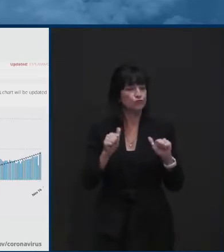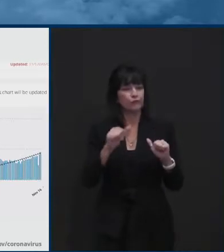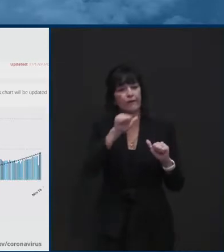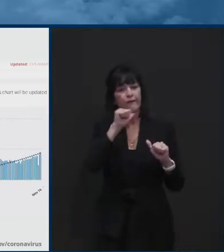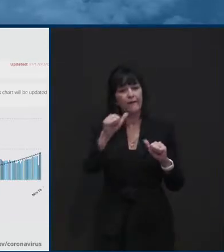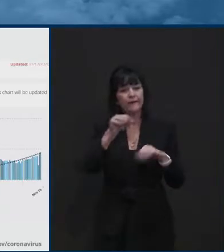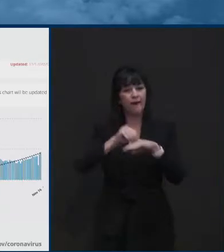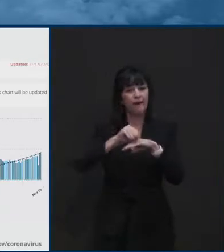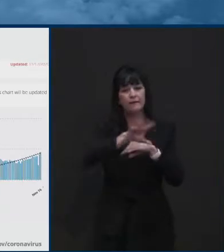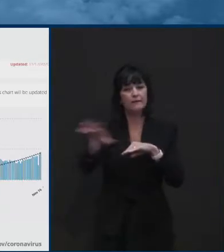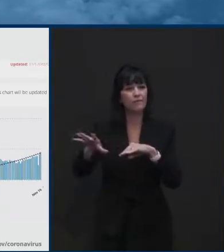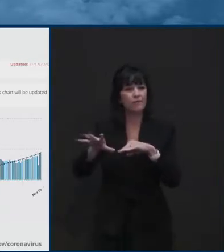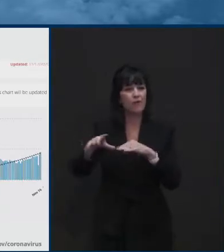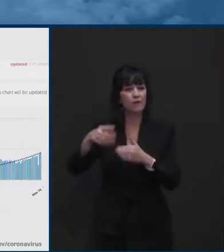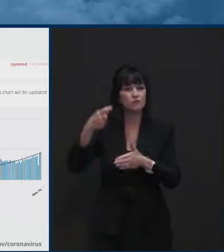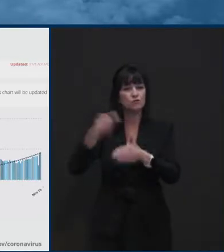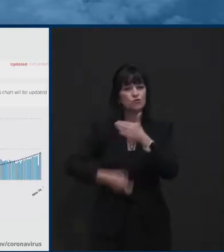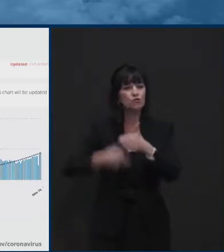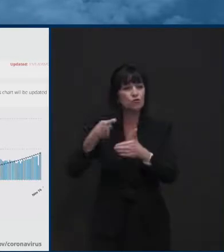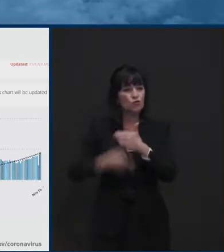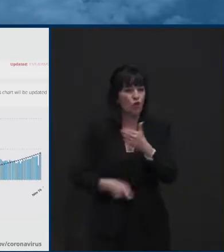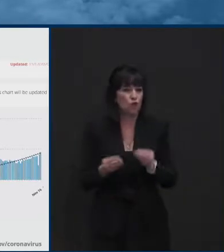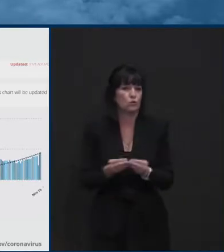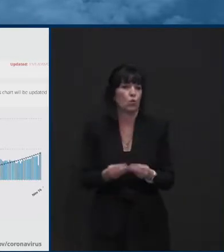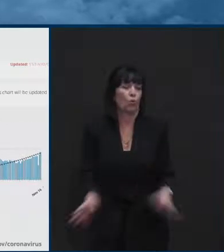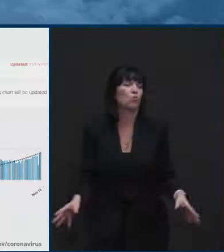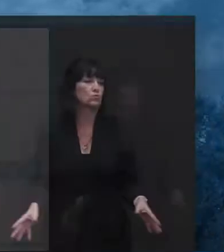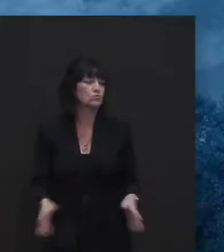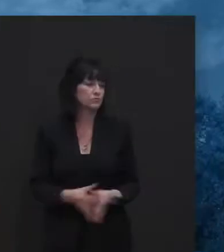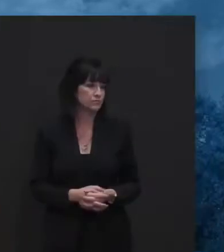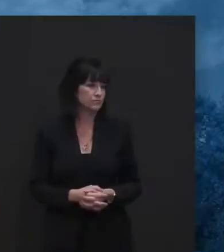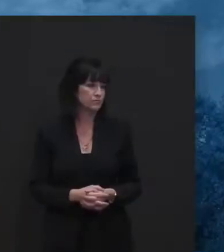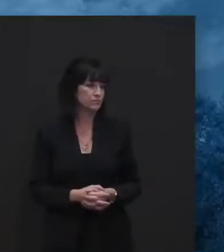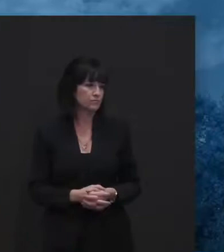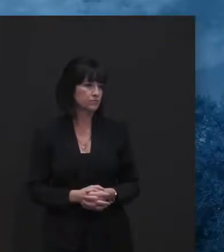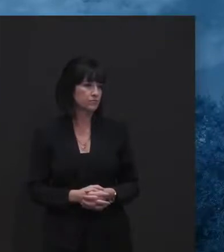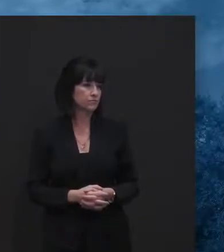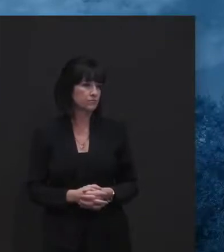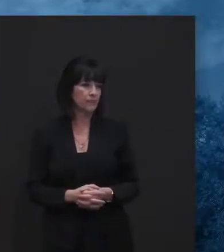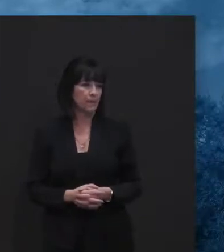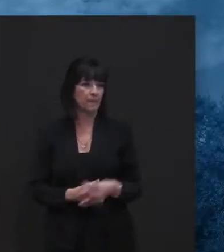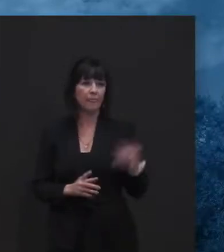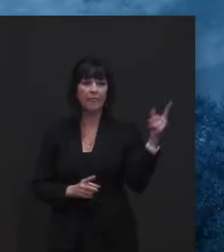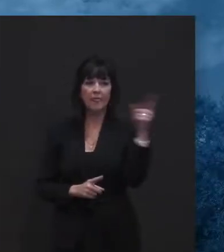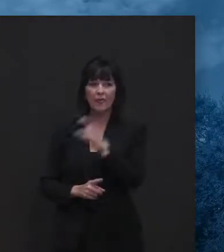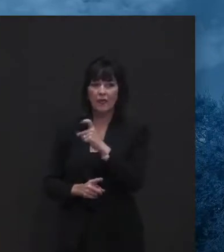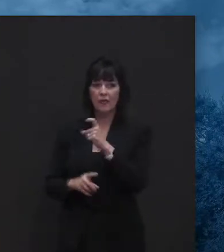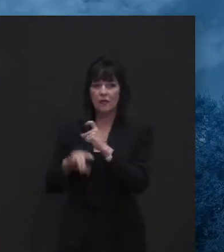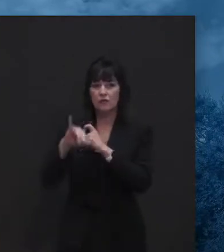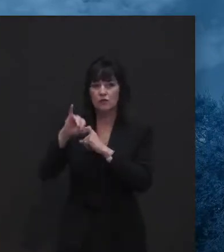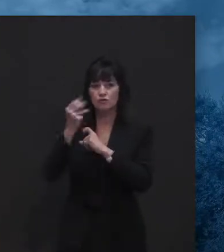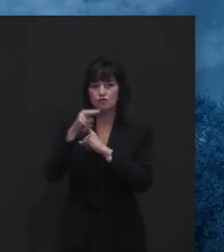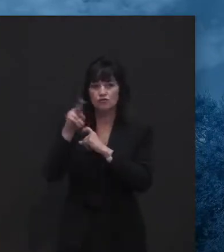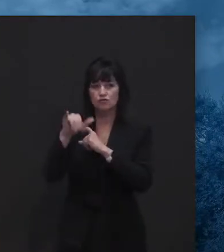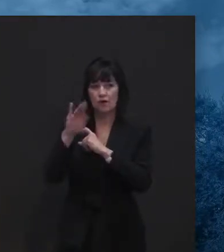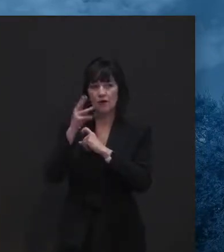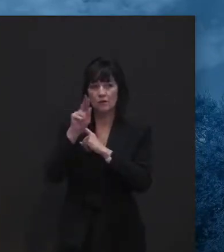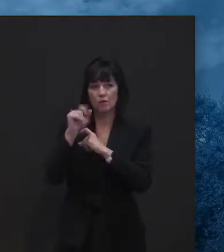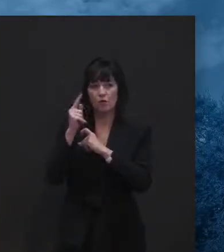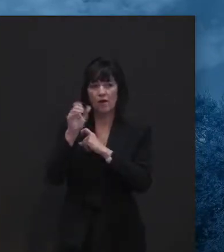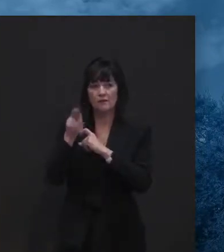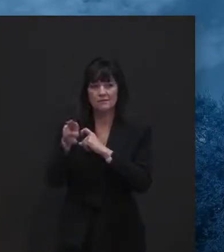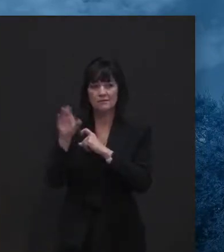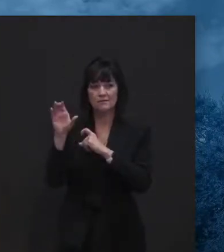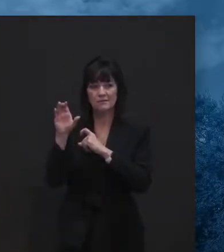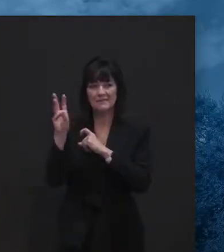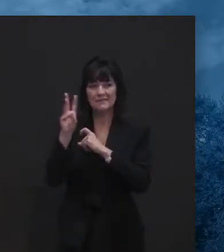And that's a challenging thing to do. Next question is from Johnny Braxton at 6ABC. What is the status of